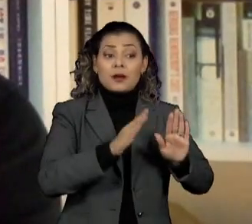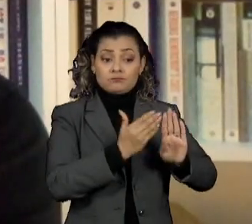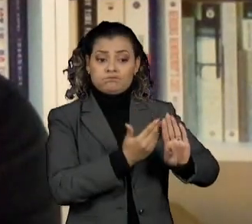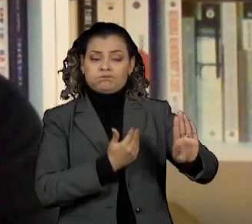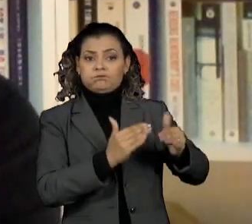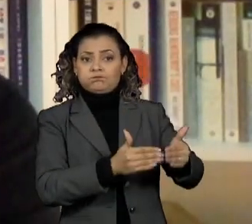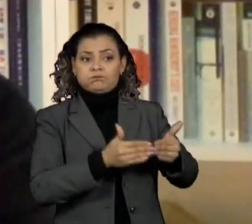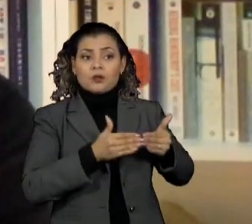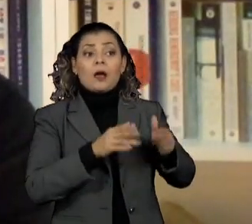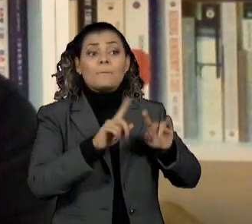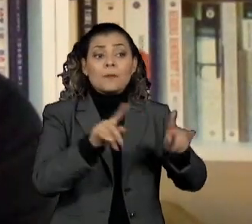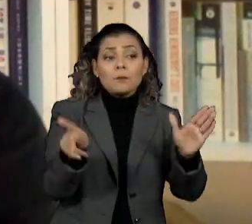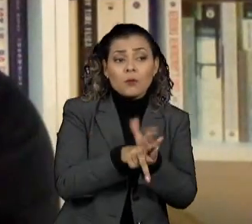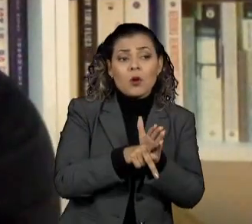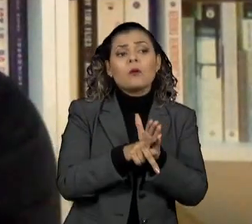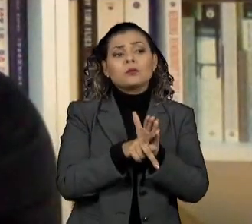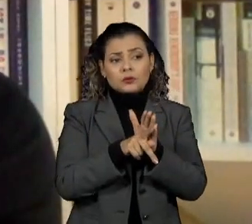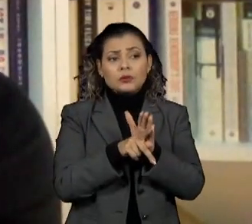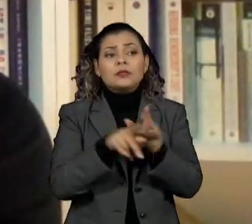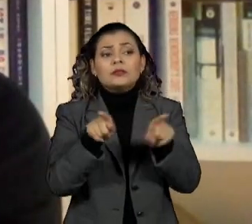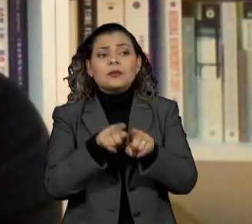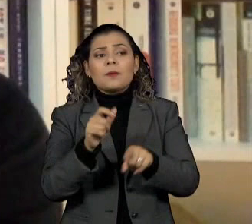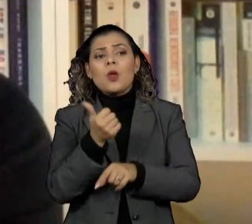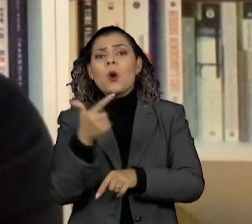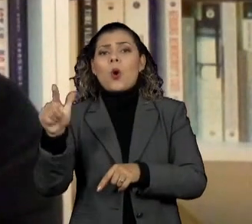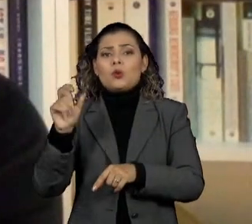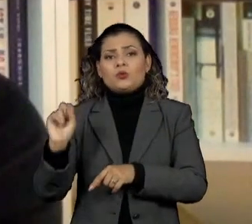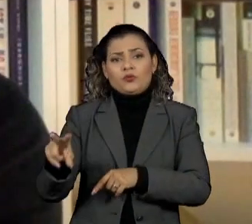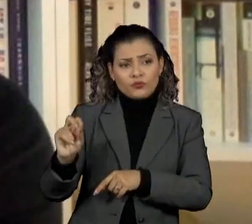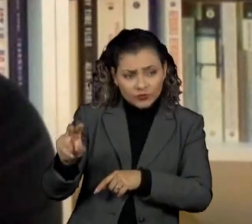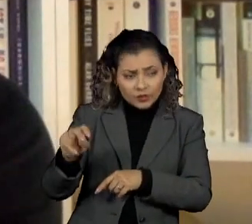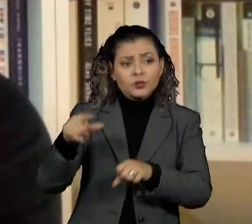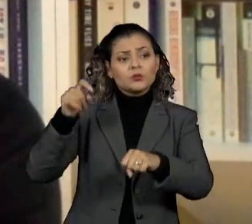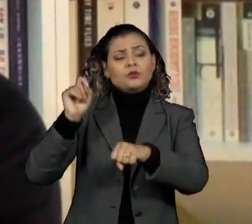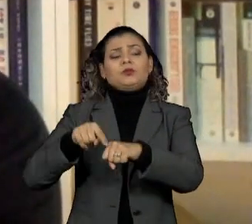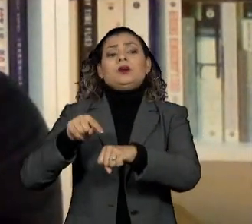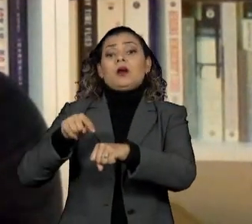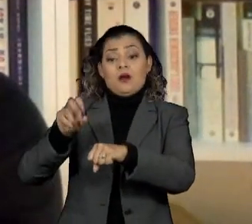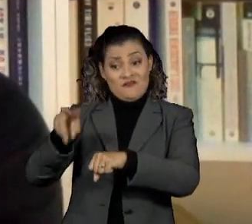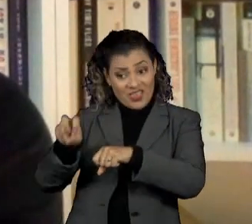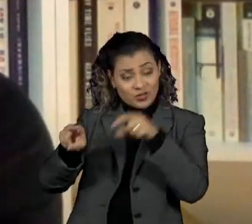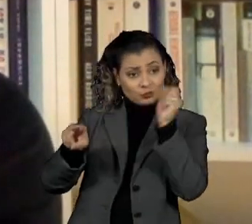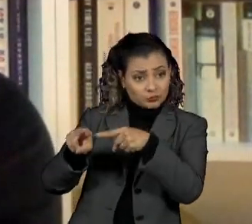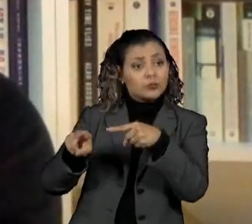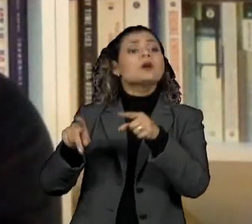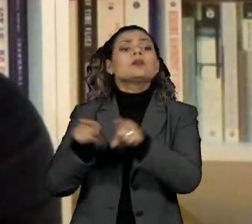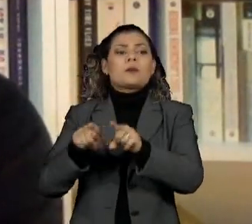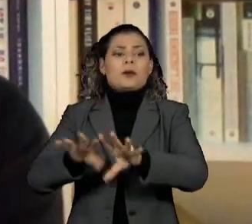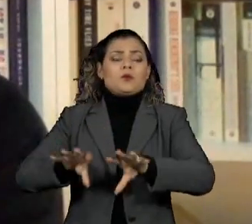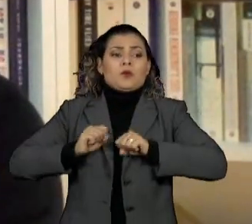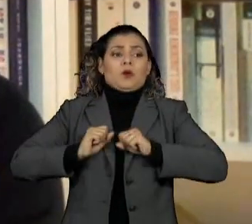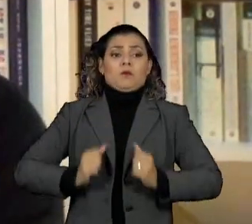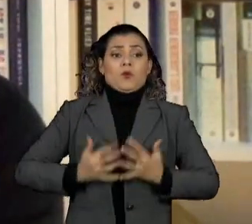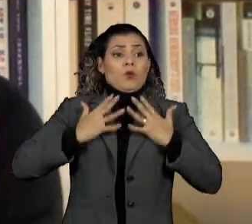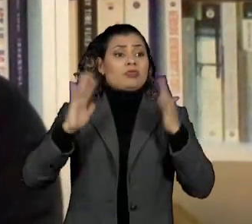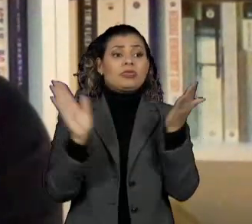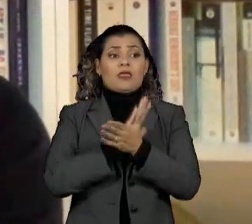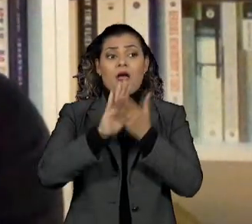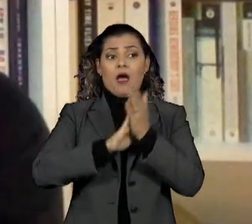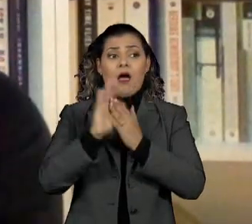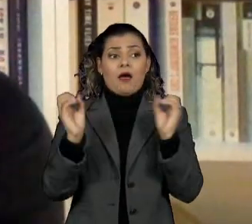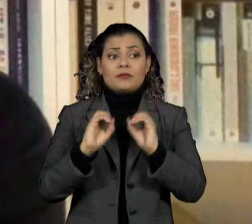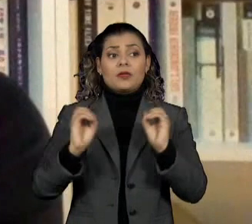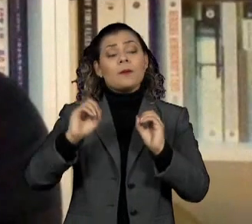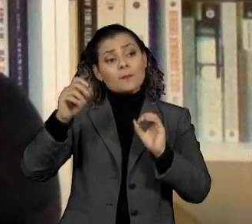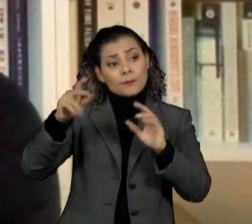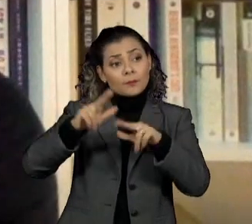have that property. In fact, asymptomatic transmission is now known to be one of the major sources